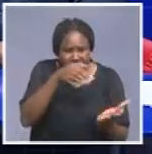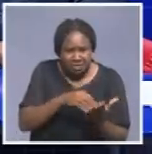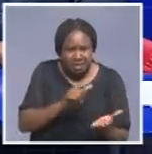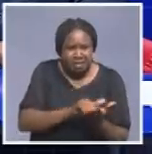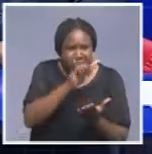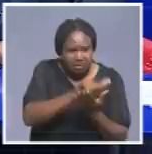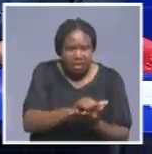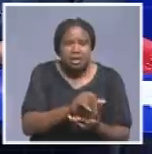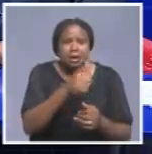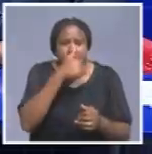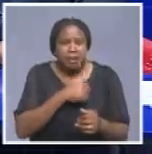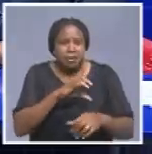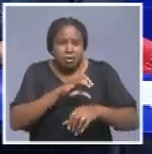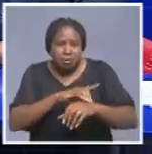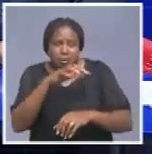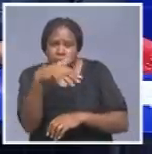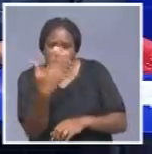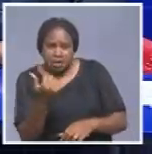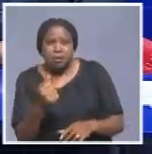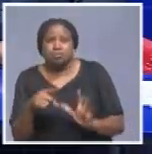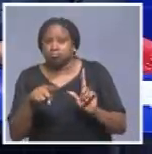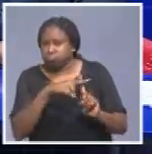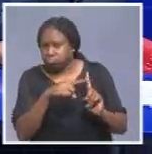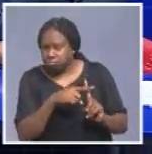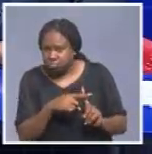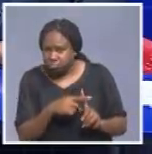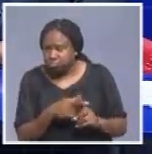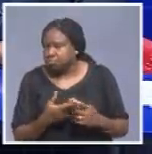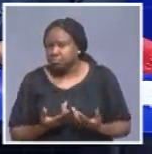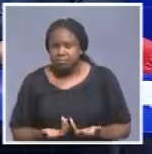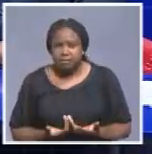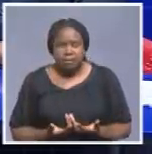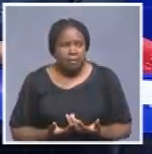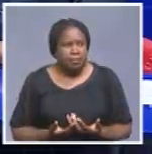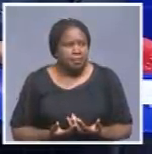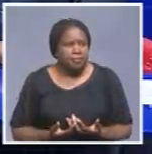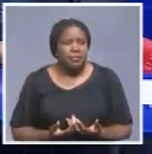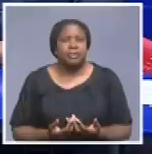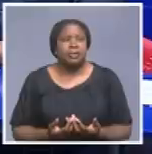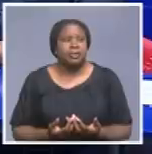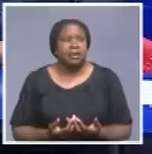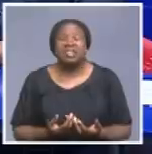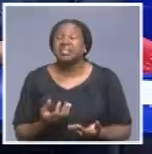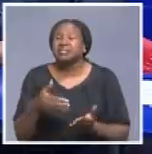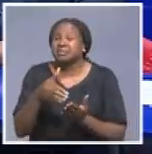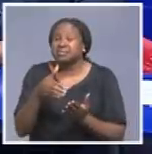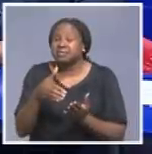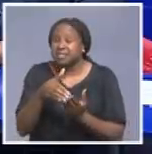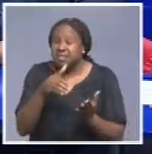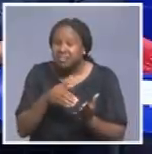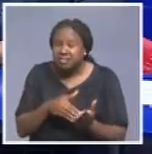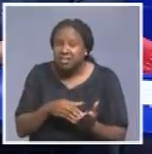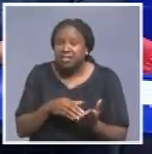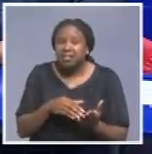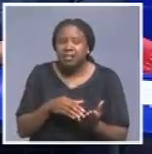private doctor on Friday and had just earlier on the same day also been tested, and upon arrival at Hoseokutaku International Airport,